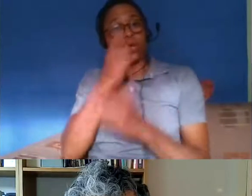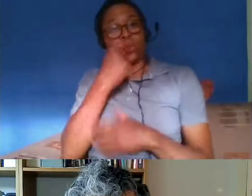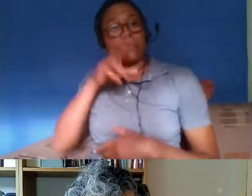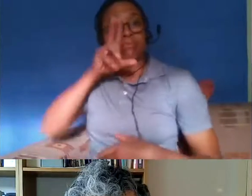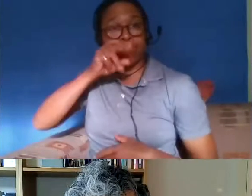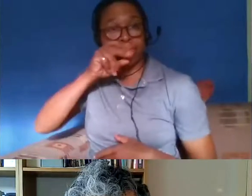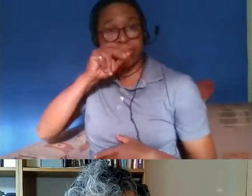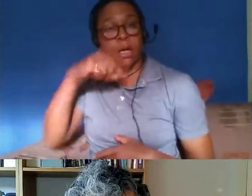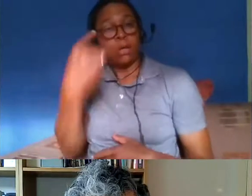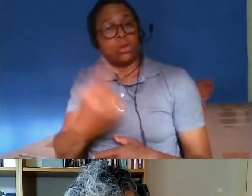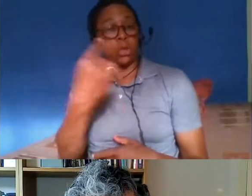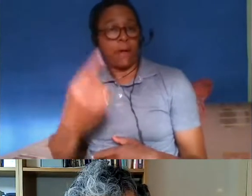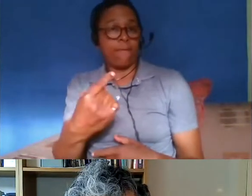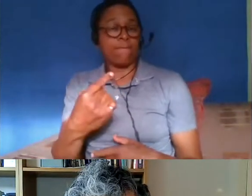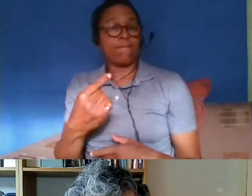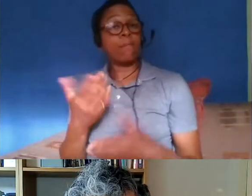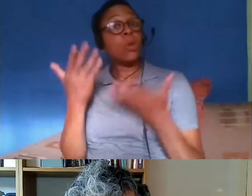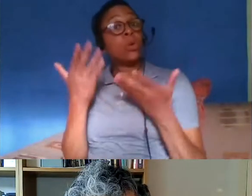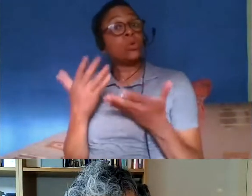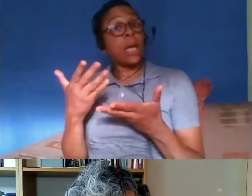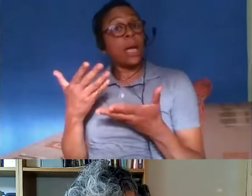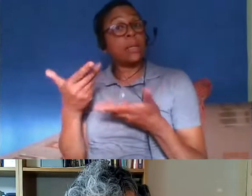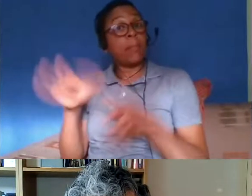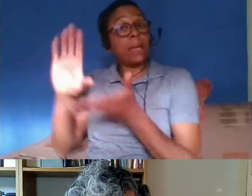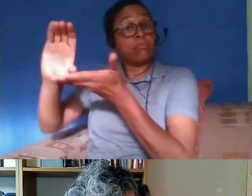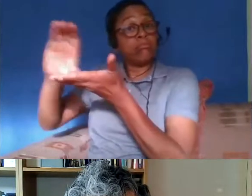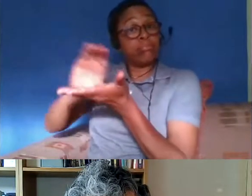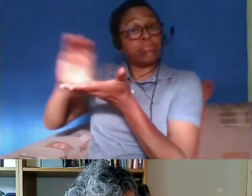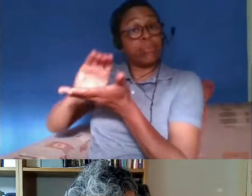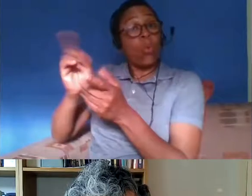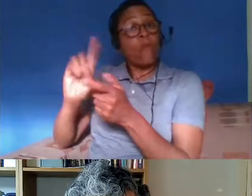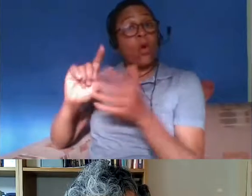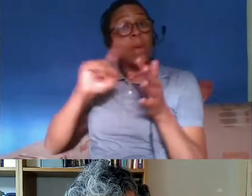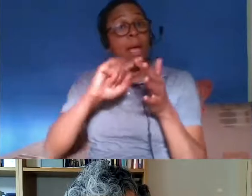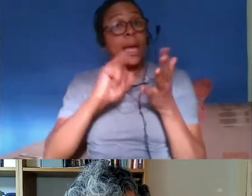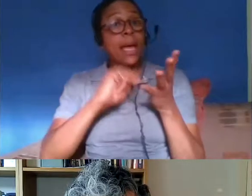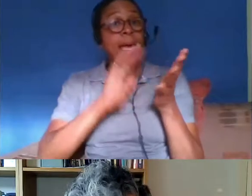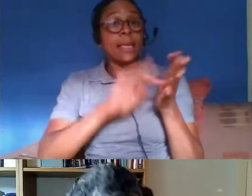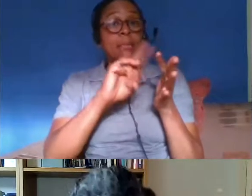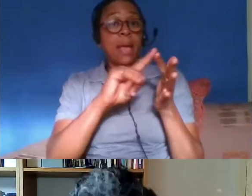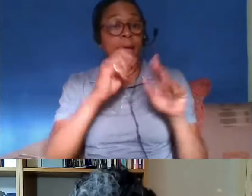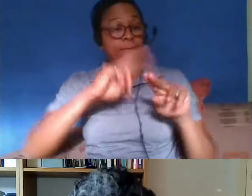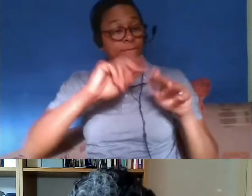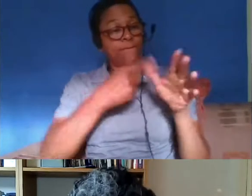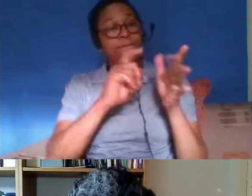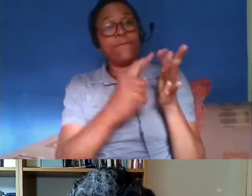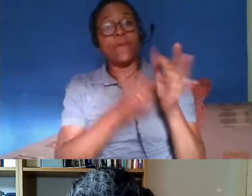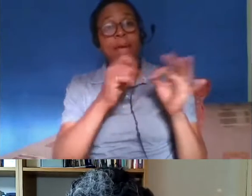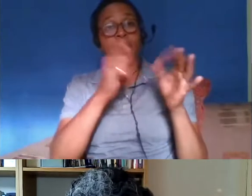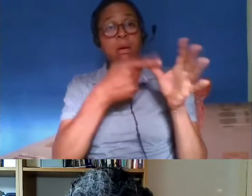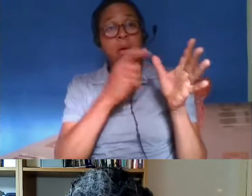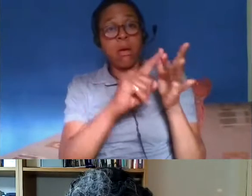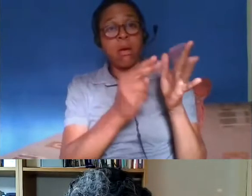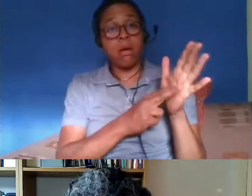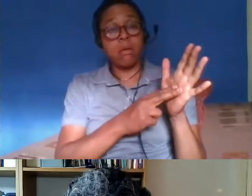supported with funding from arts council england and the esme fair bound fair band foundation which we're of very grateful for uh